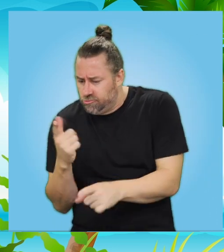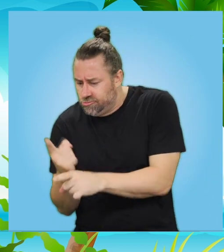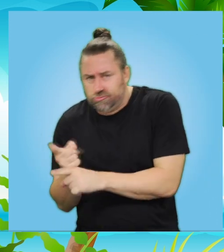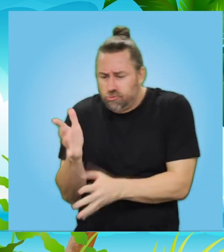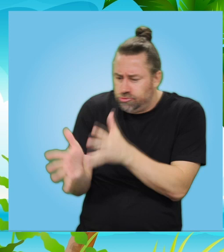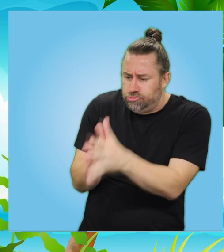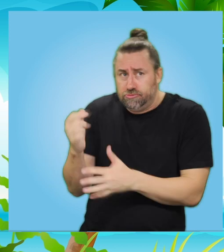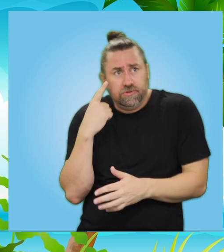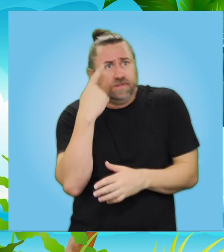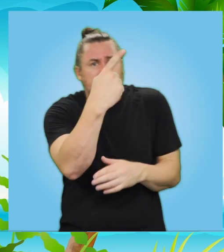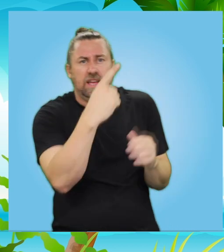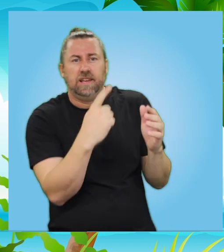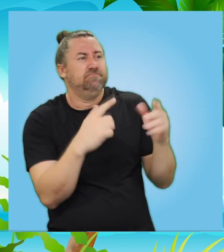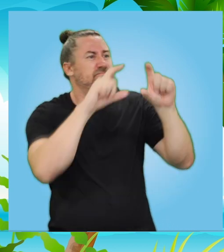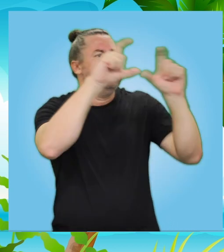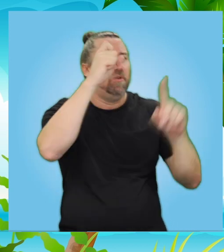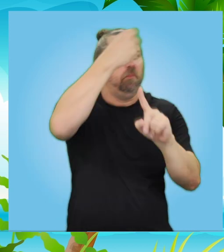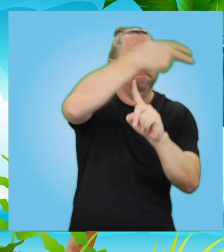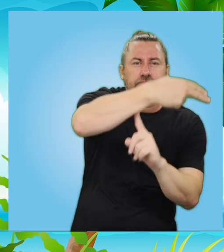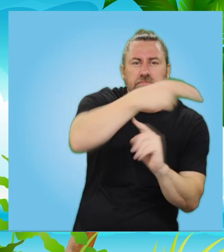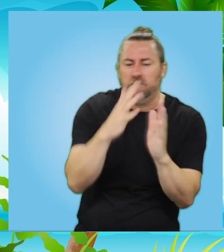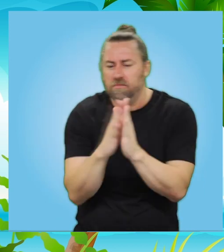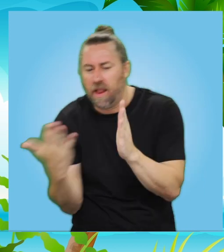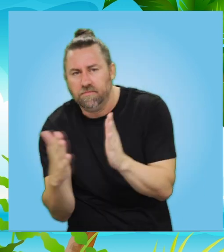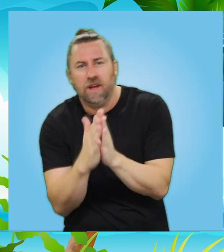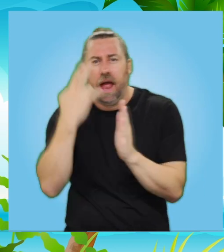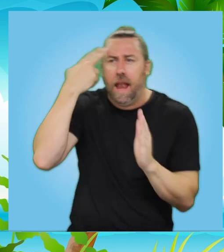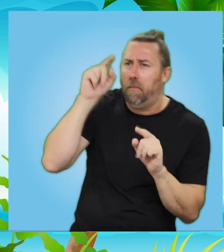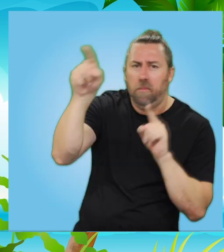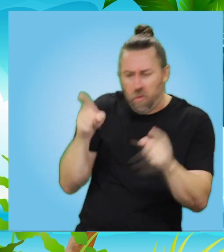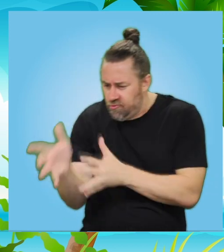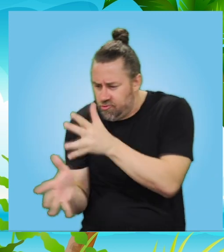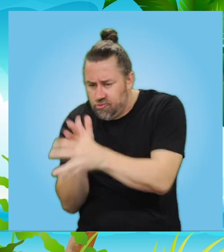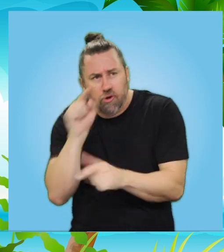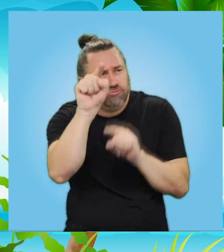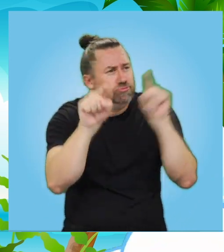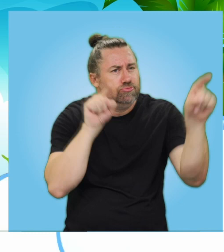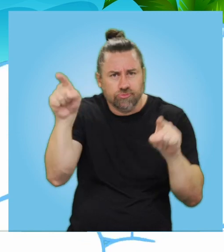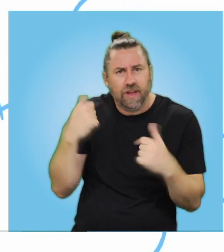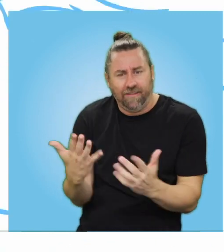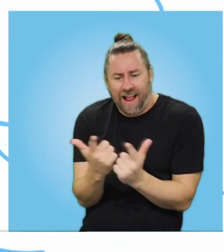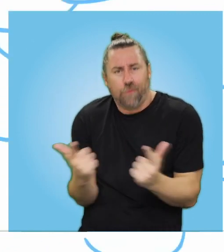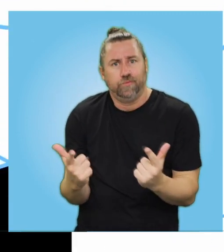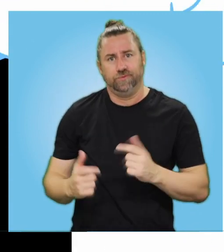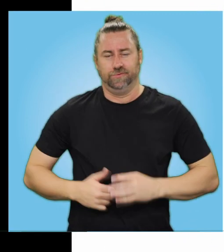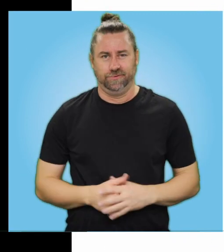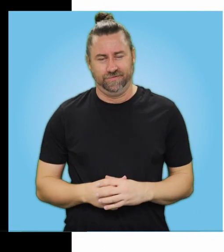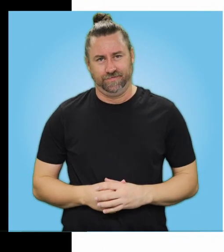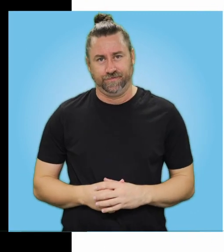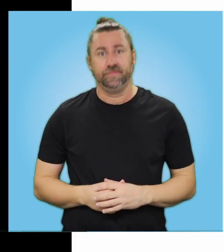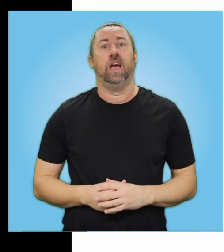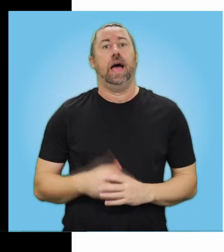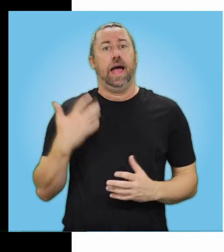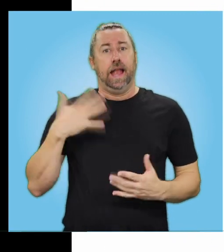out the print in signs and menus, labels and brochures and talking to your little ones about the letters and the sounds that they make. Alright, for our first song,